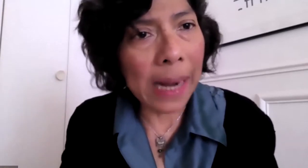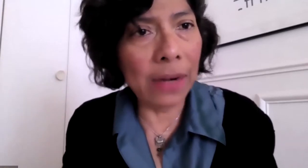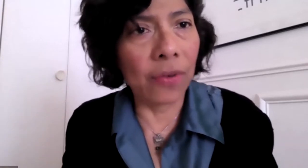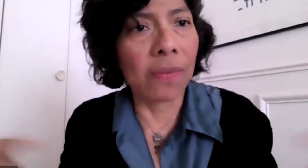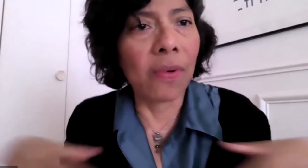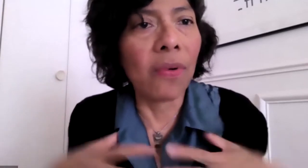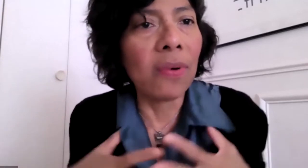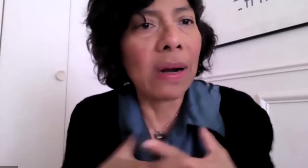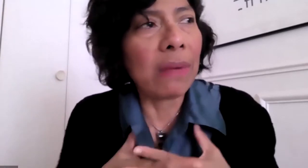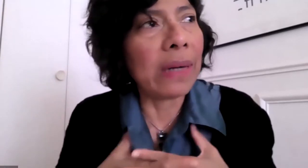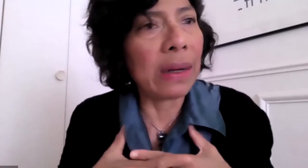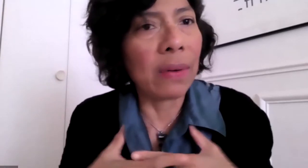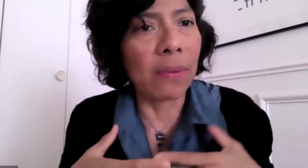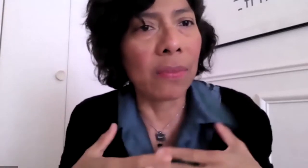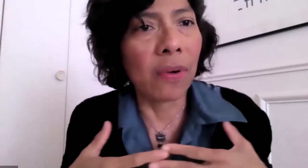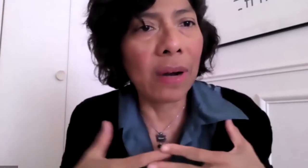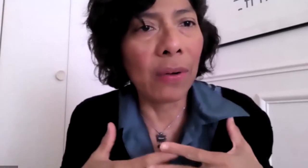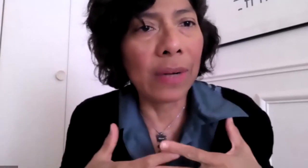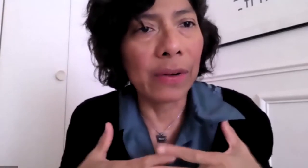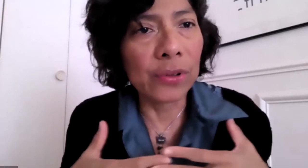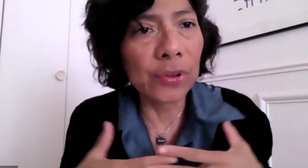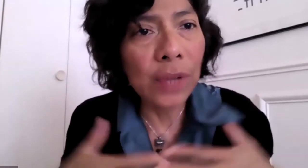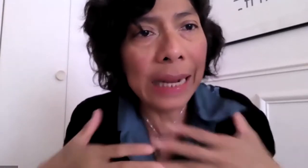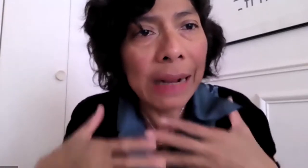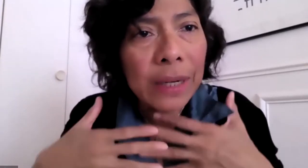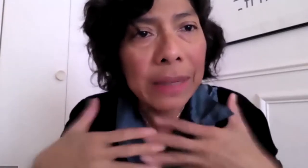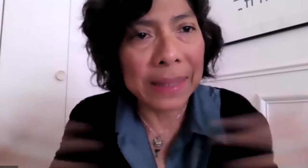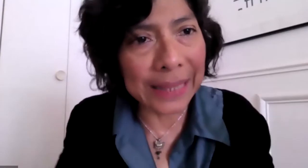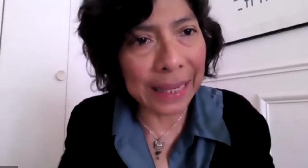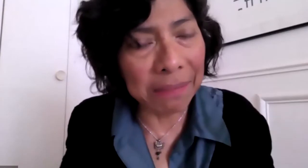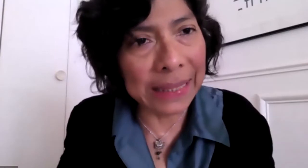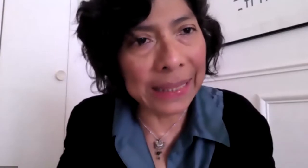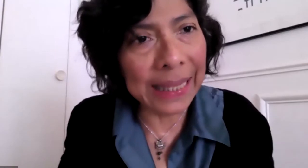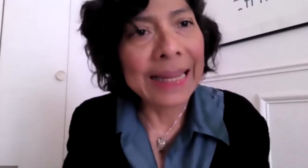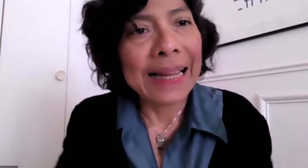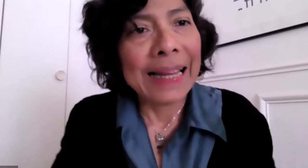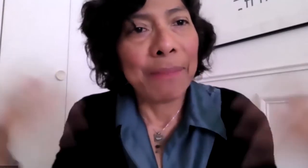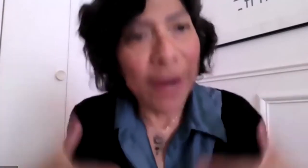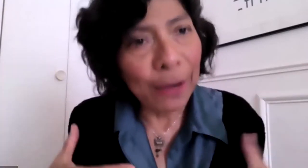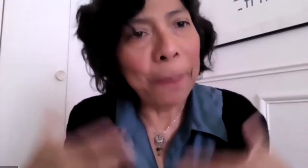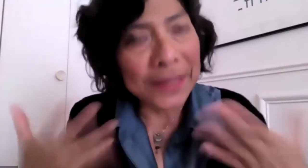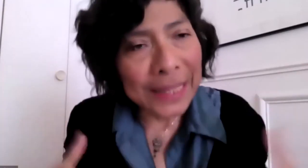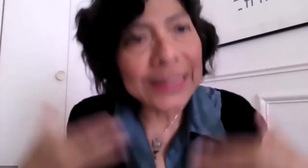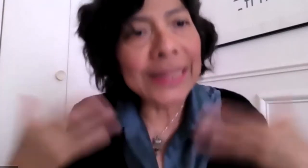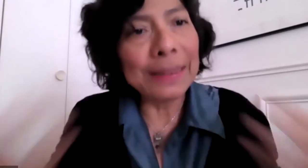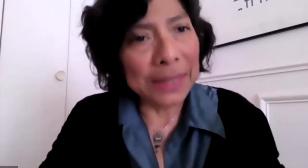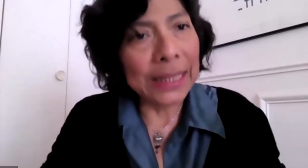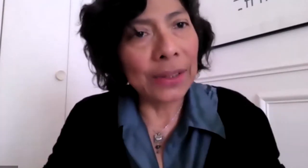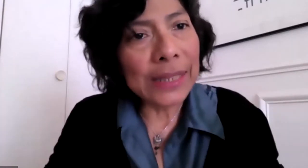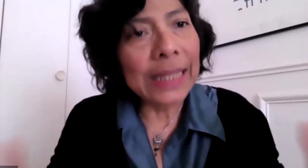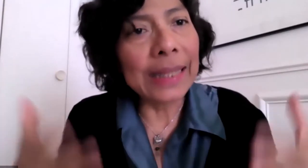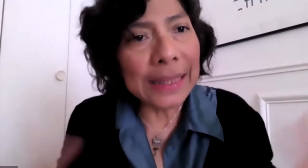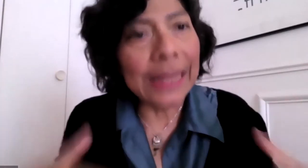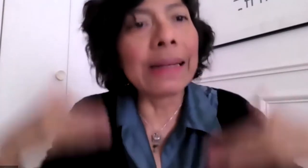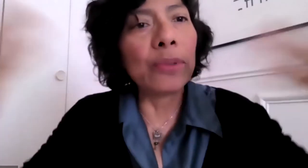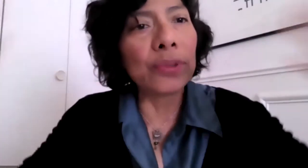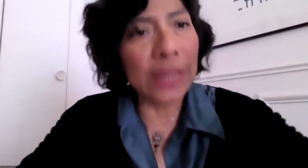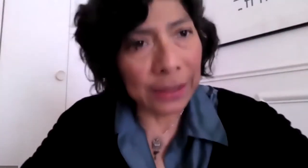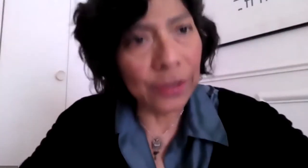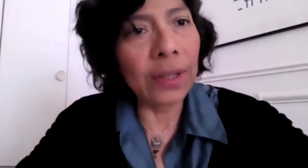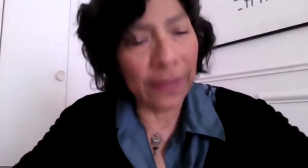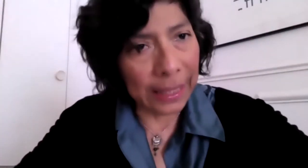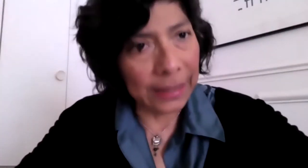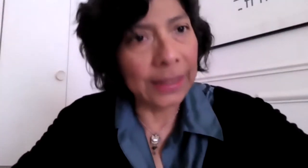idea, the human genome that brings us all together